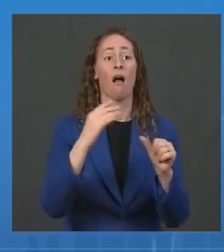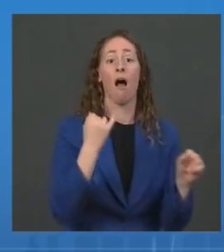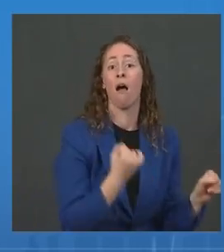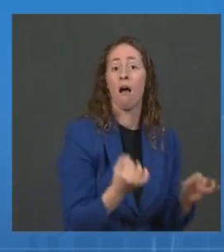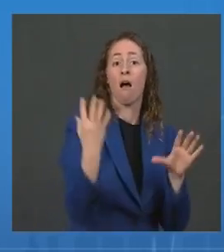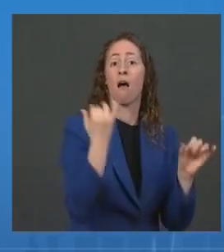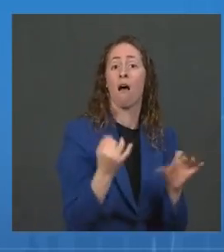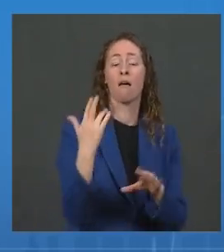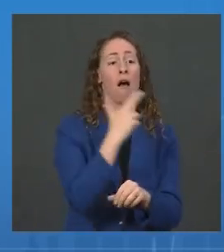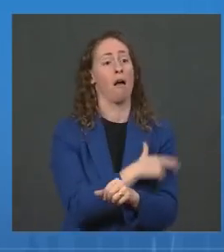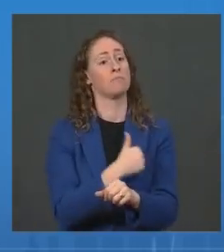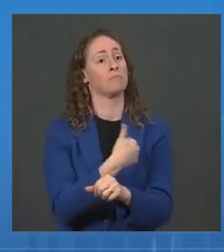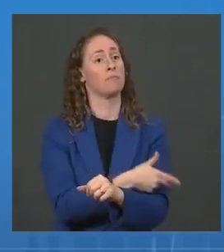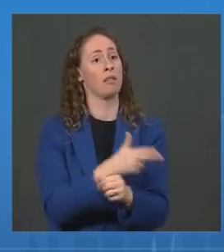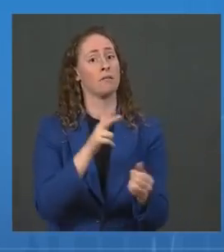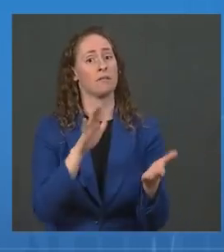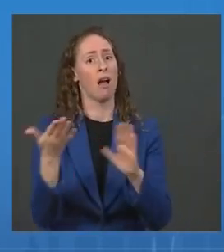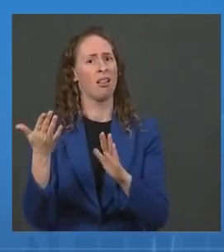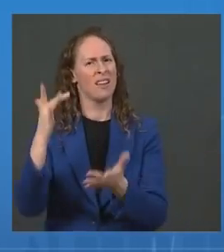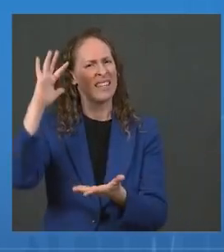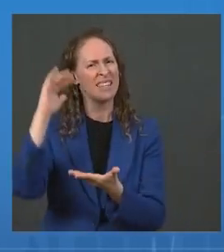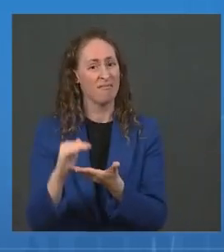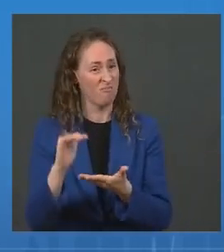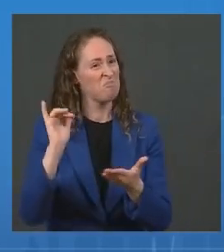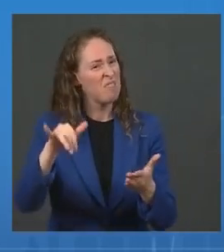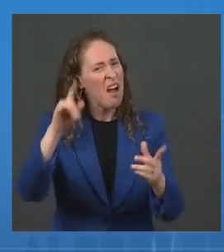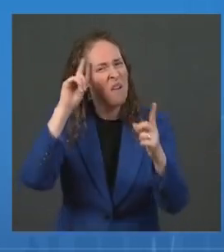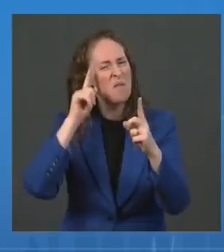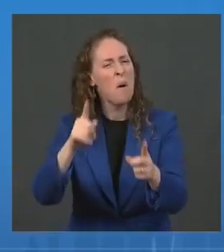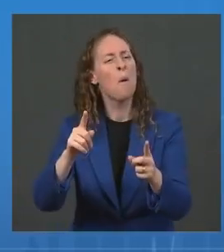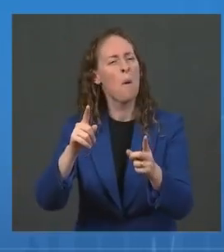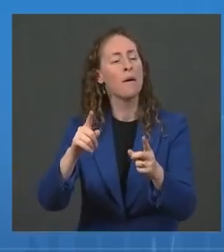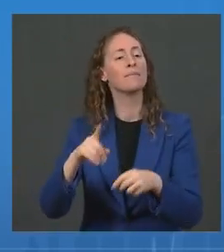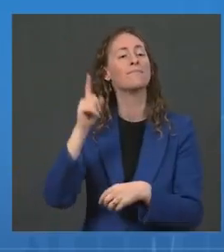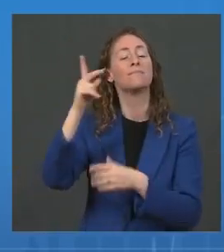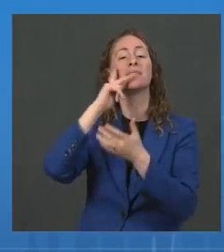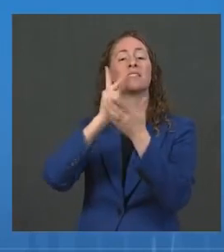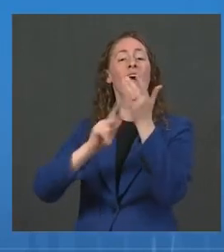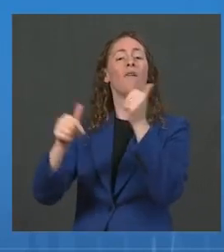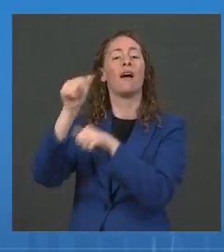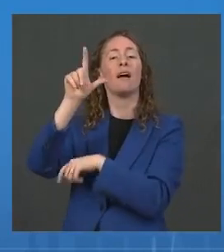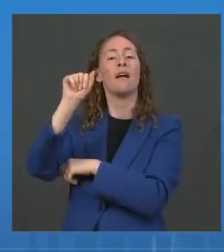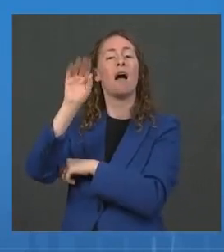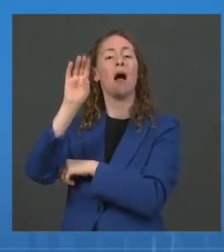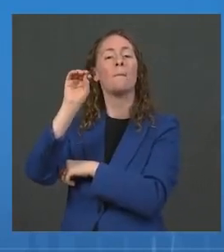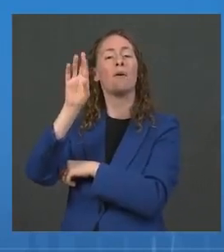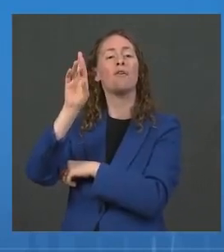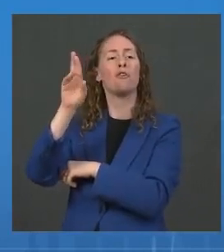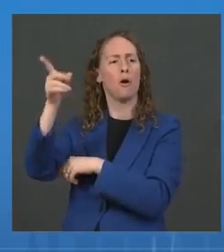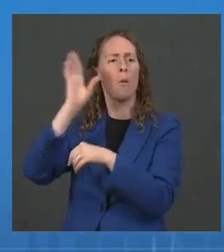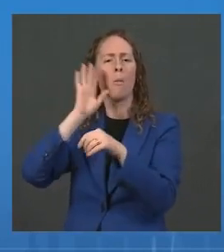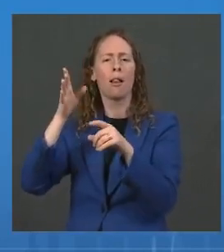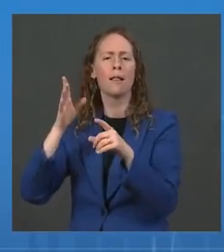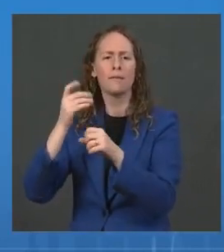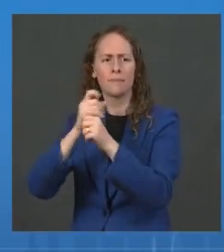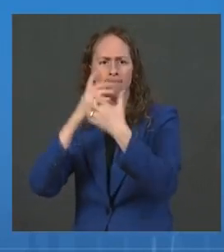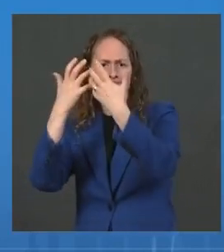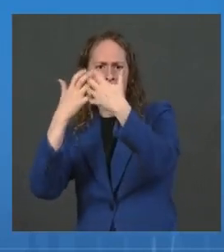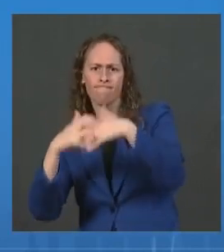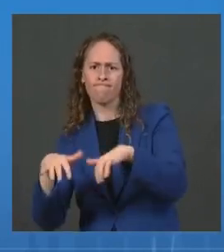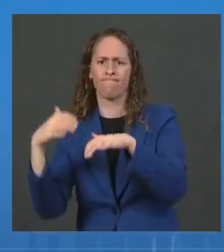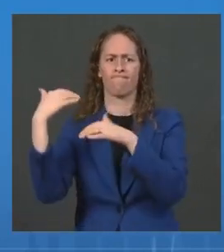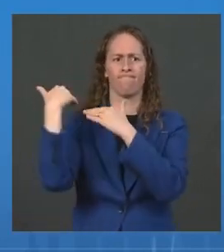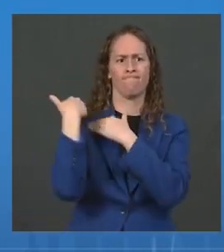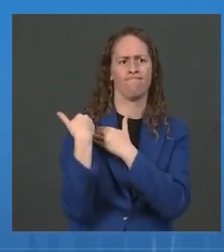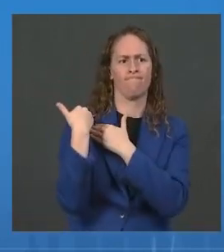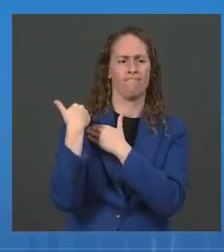COVID. The Secretary of Labor will oversee the rulemaking process with OSHA. We